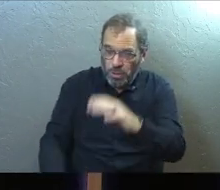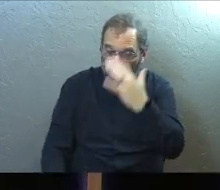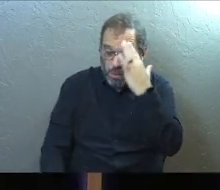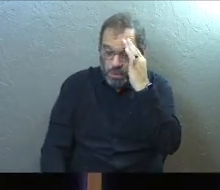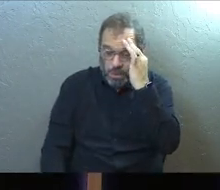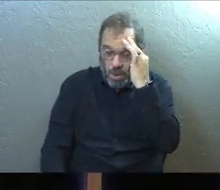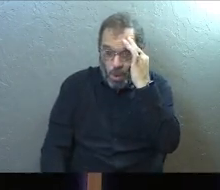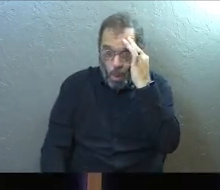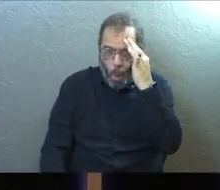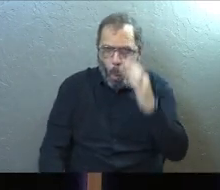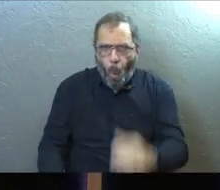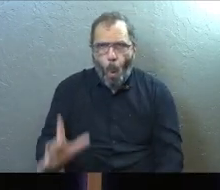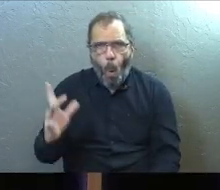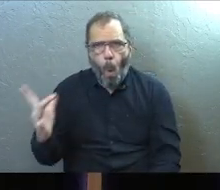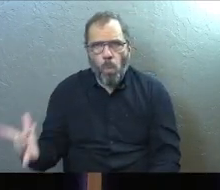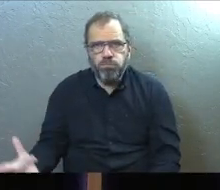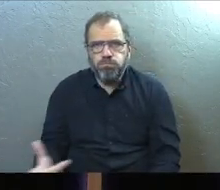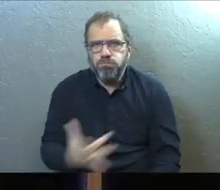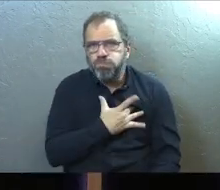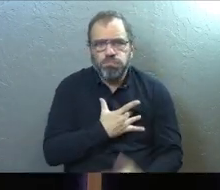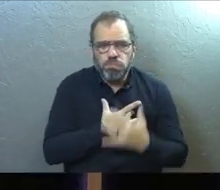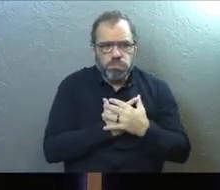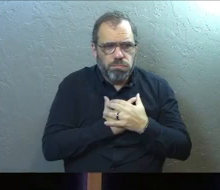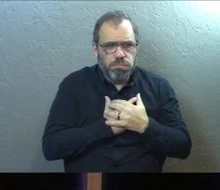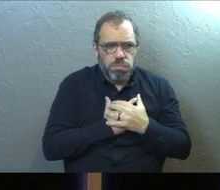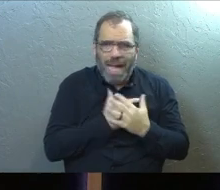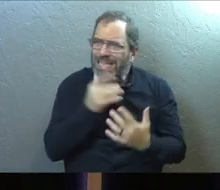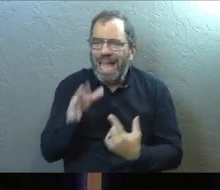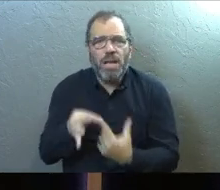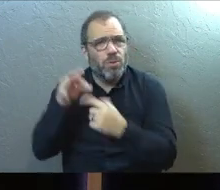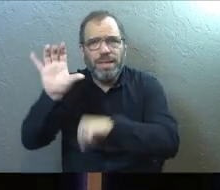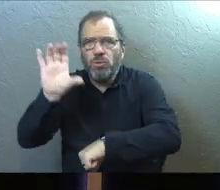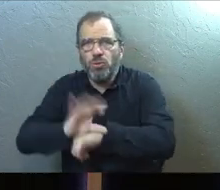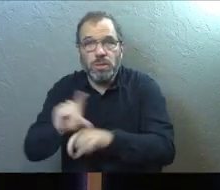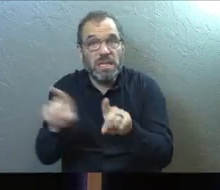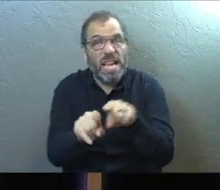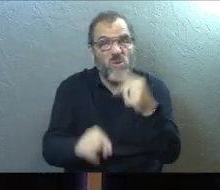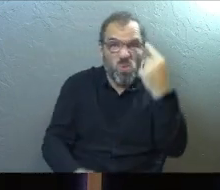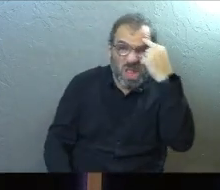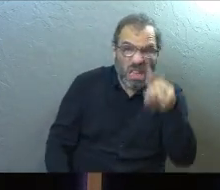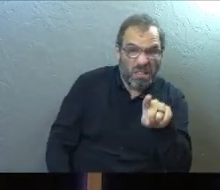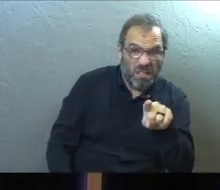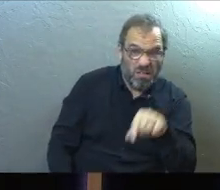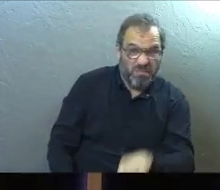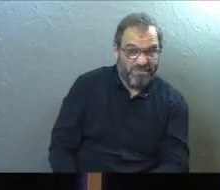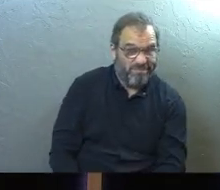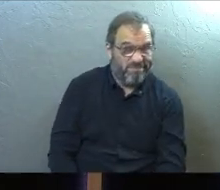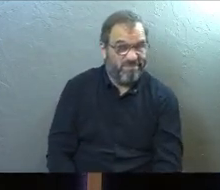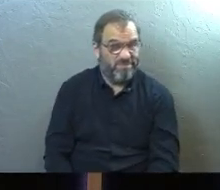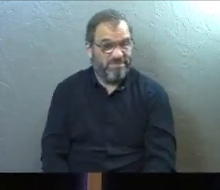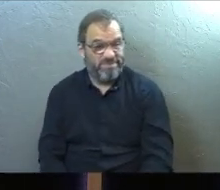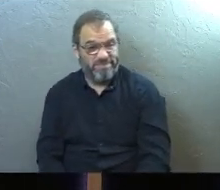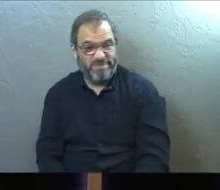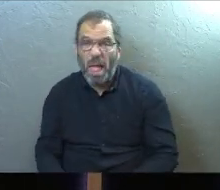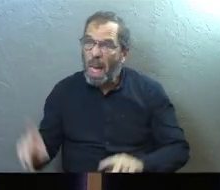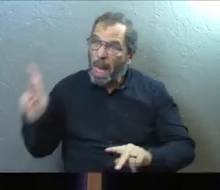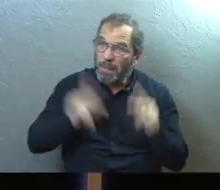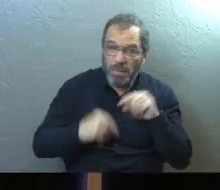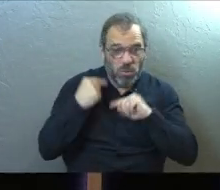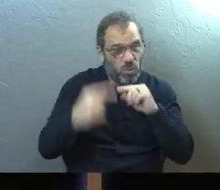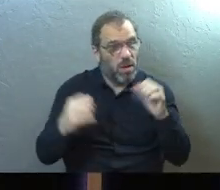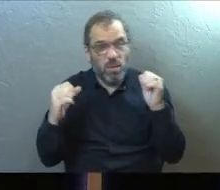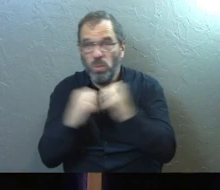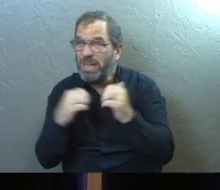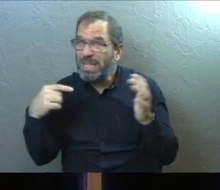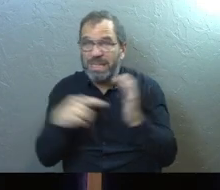really driven home to me that this is not as unique in the church as maybe you think it is. People are struggling with